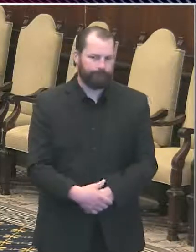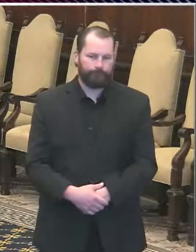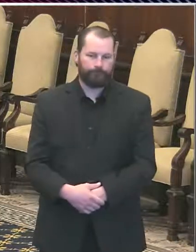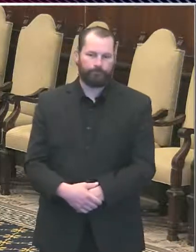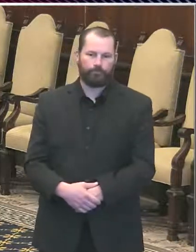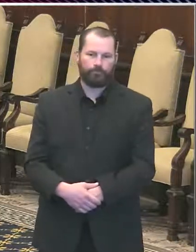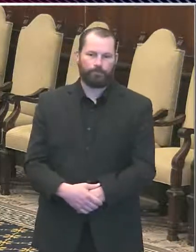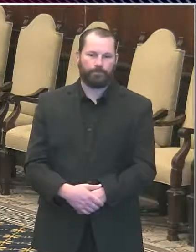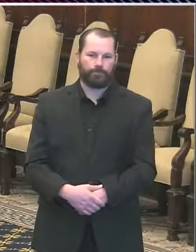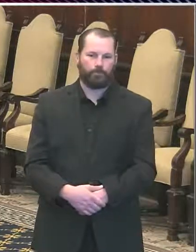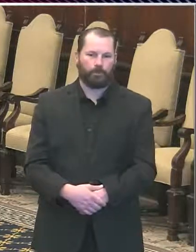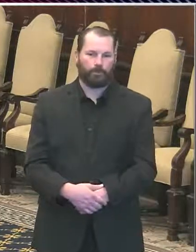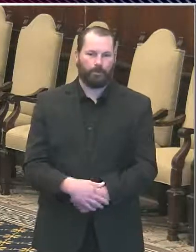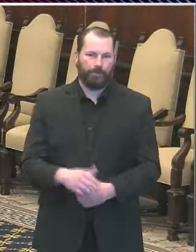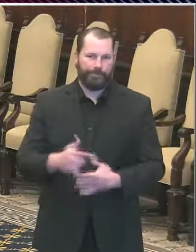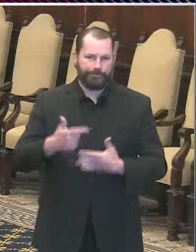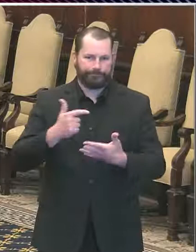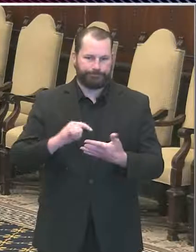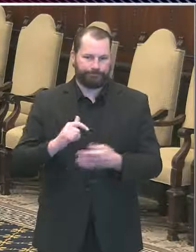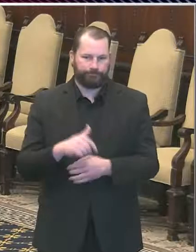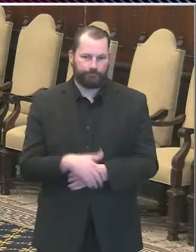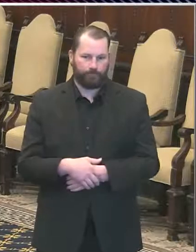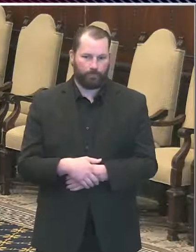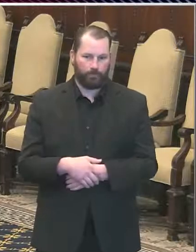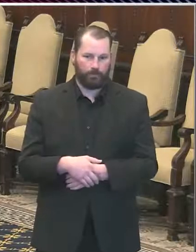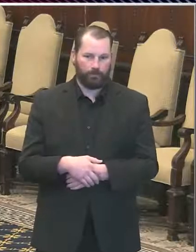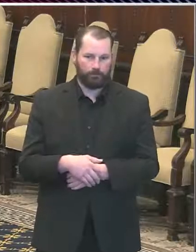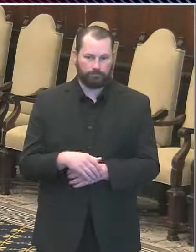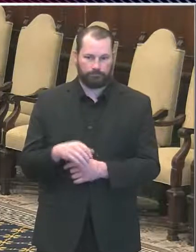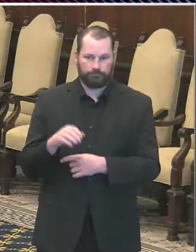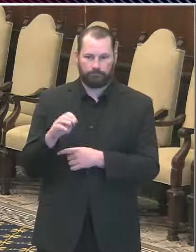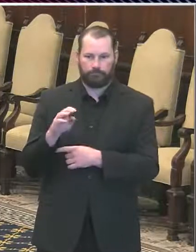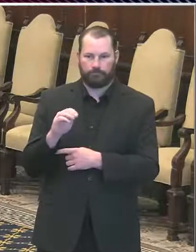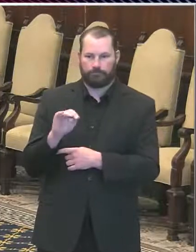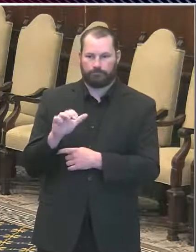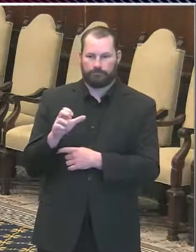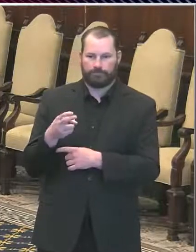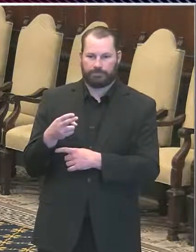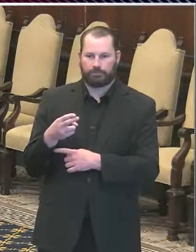Thanks, Shaira. We're going to go to Mitch Blocker of NBC10. Mitch.